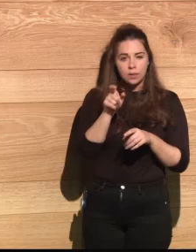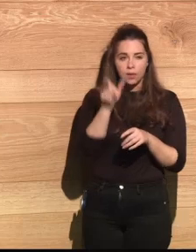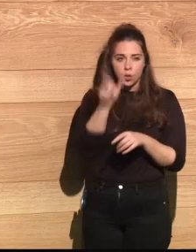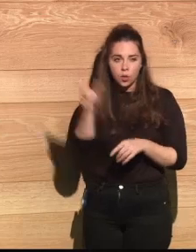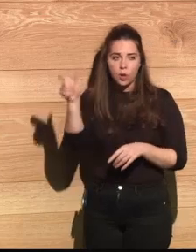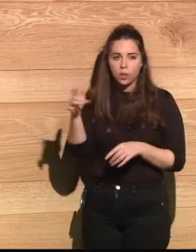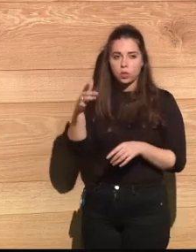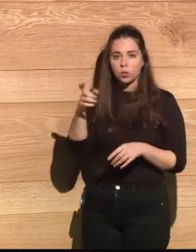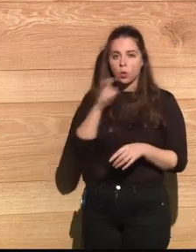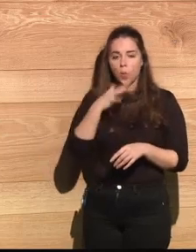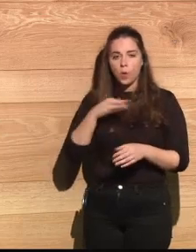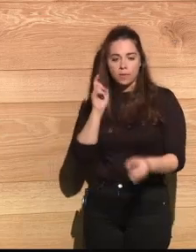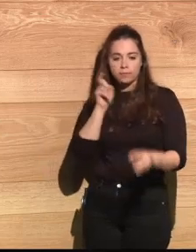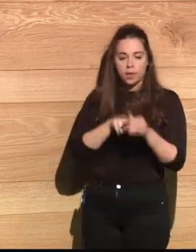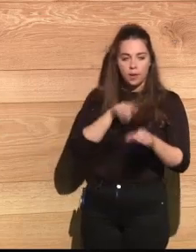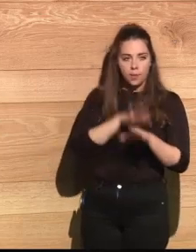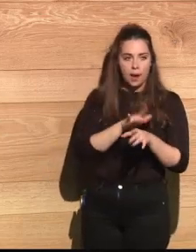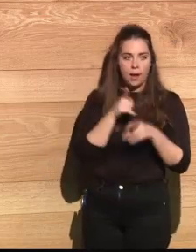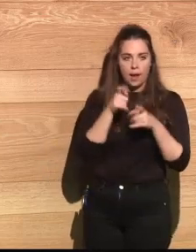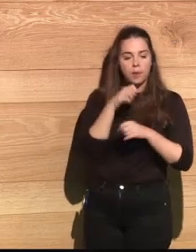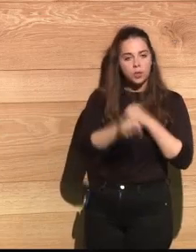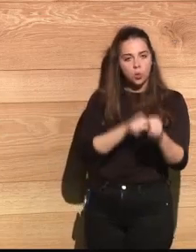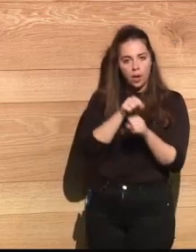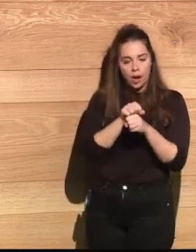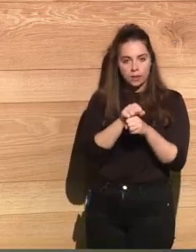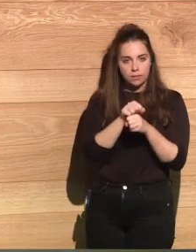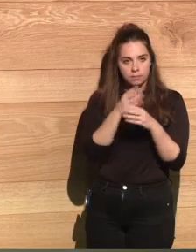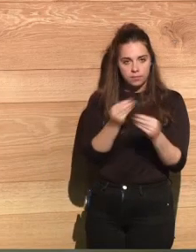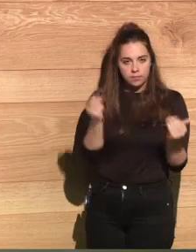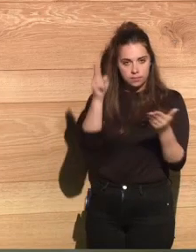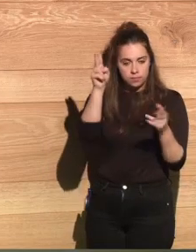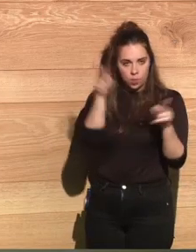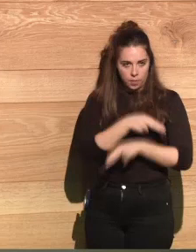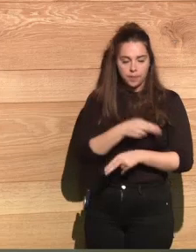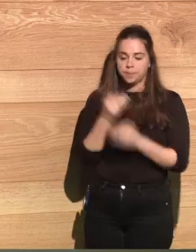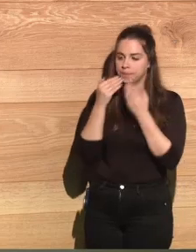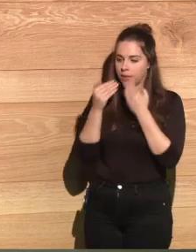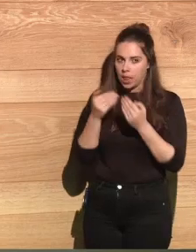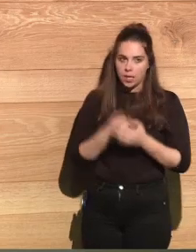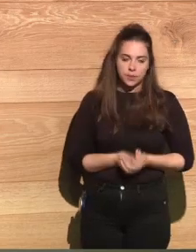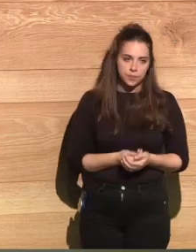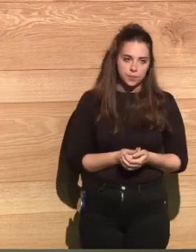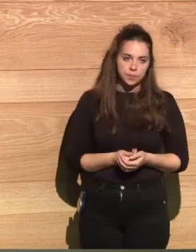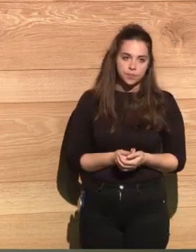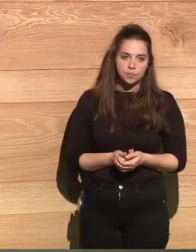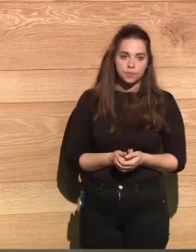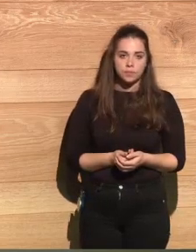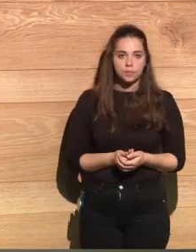to join you in this fight for the prohibition of nuclear weapons? Thank you.